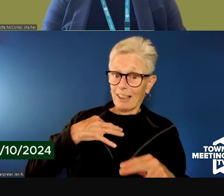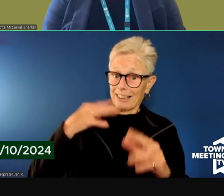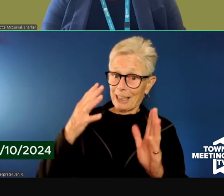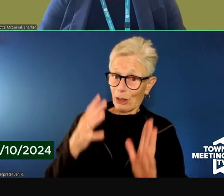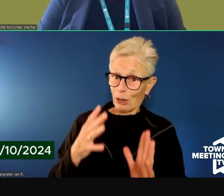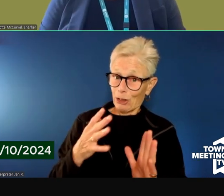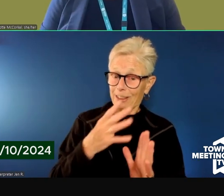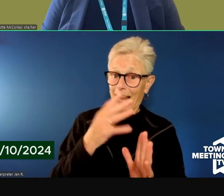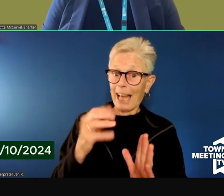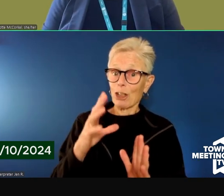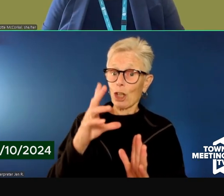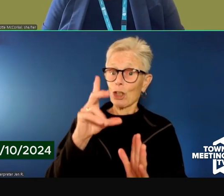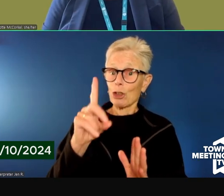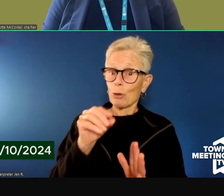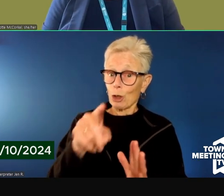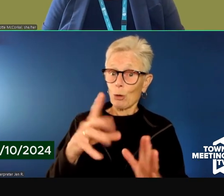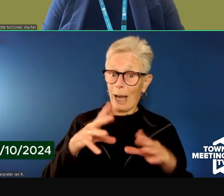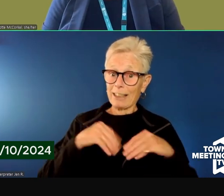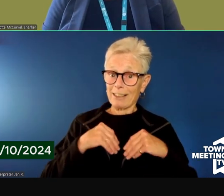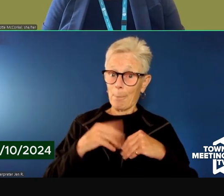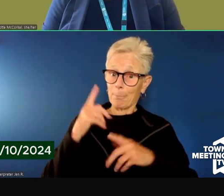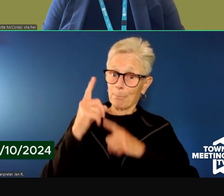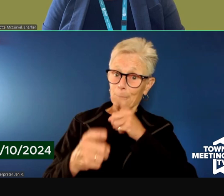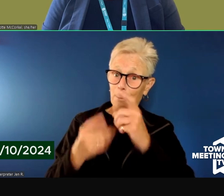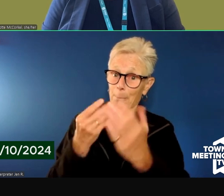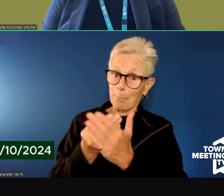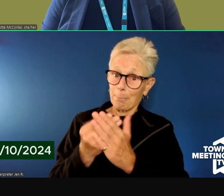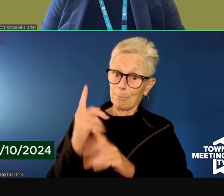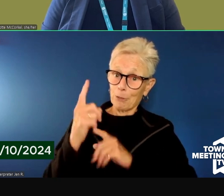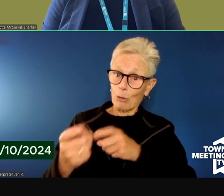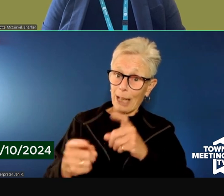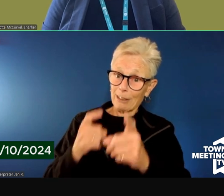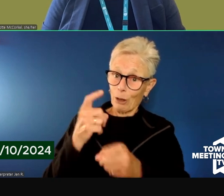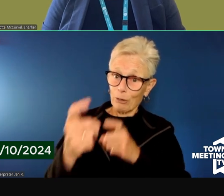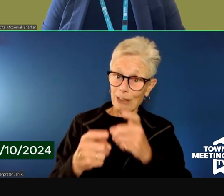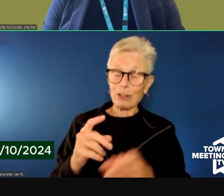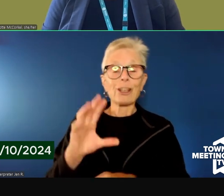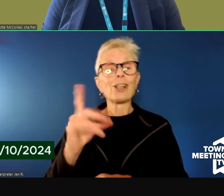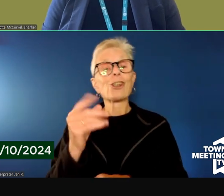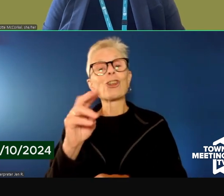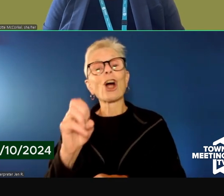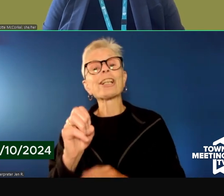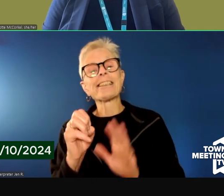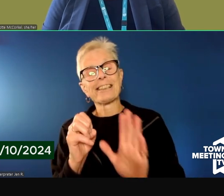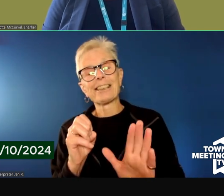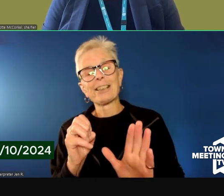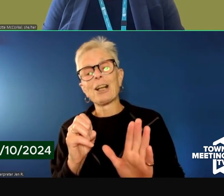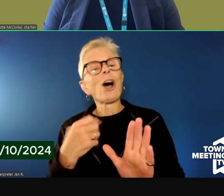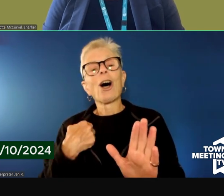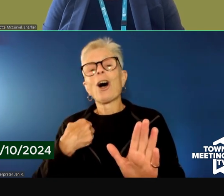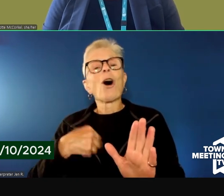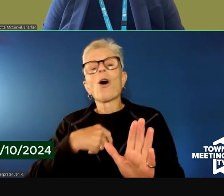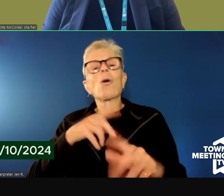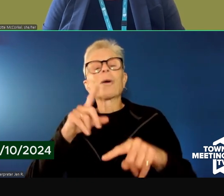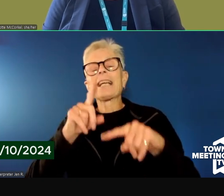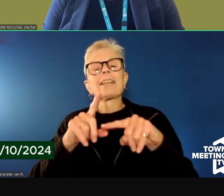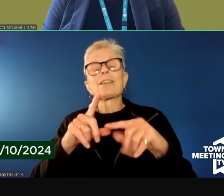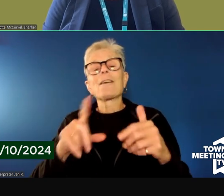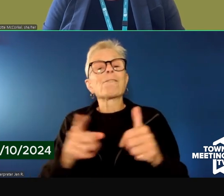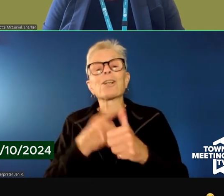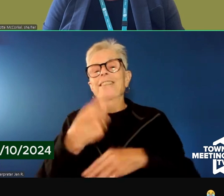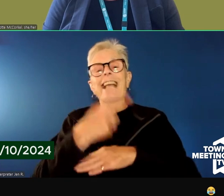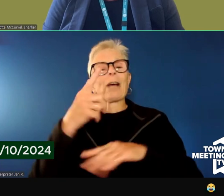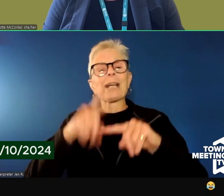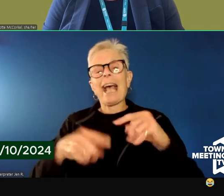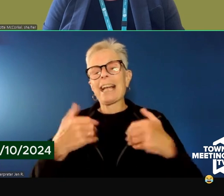That's a wonderful question. So we can't physically have volunteers in the program the first day,